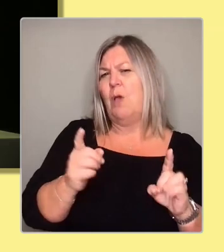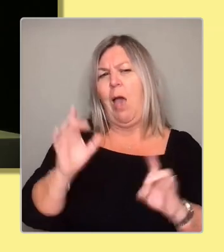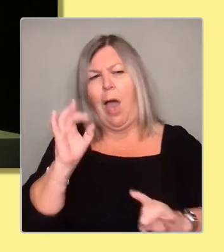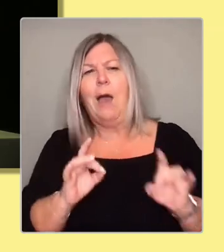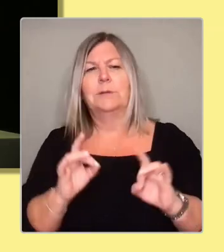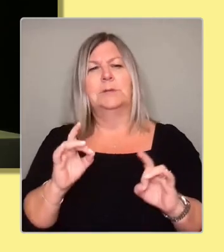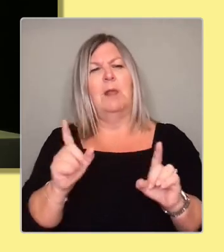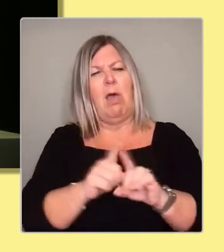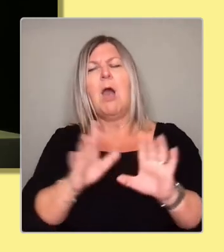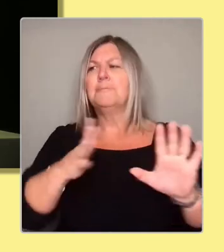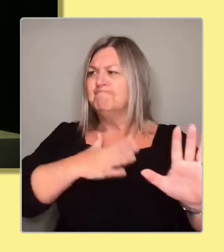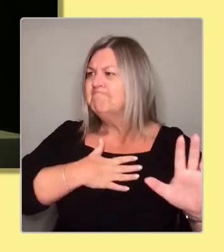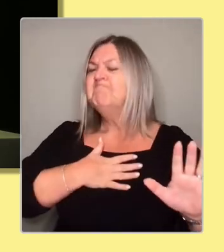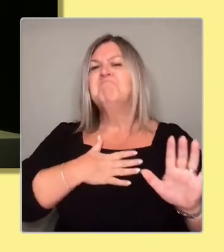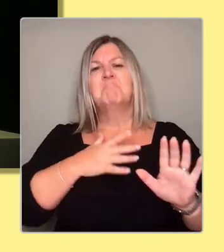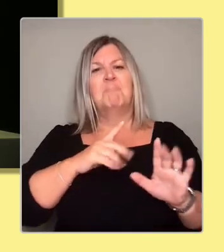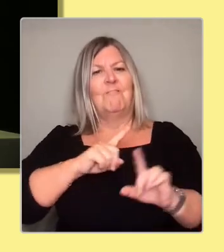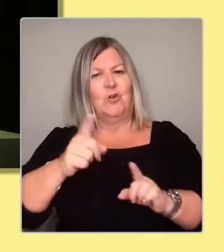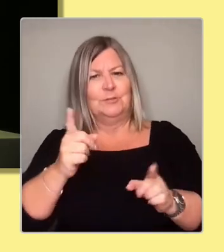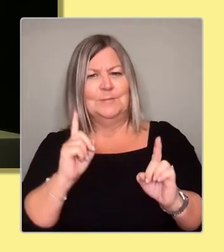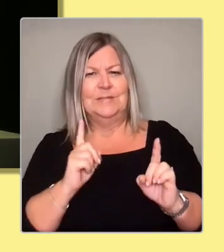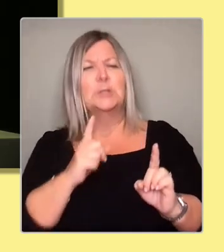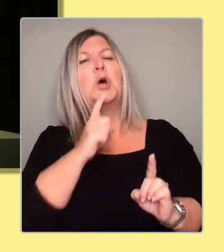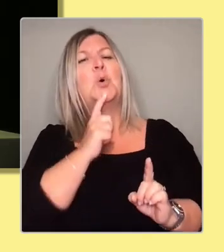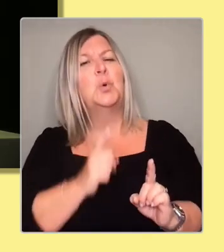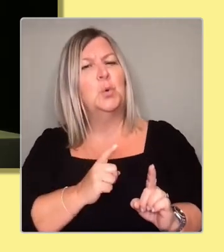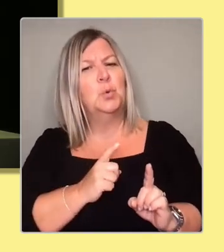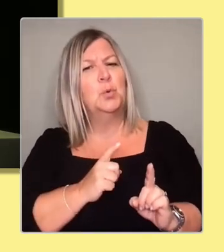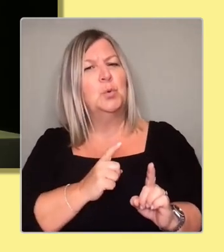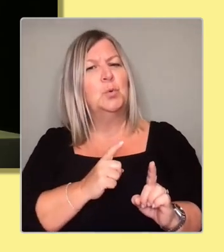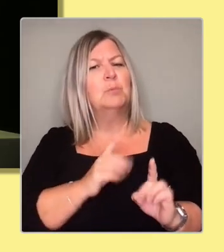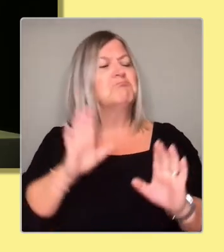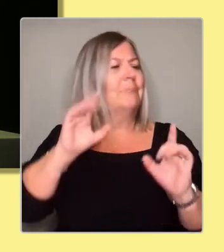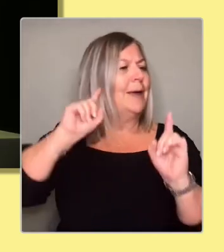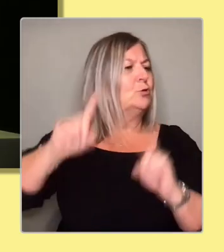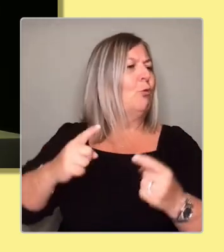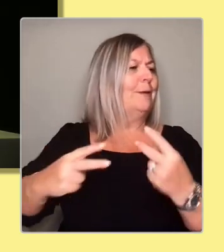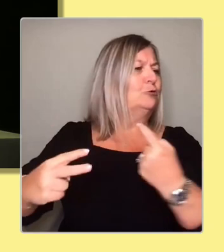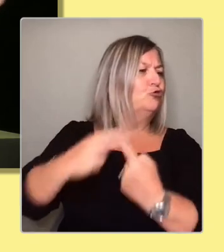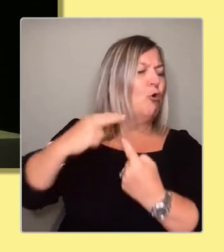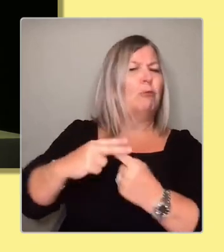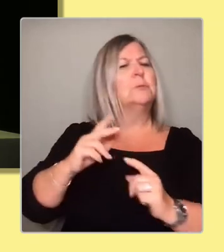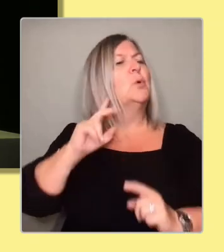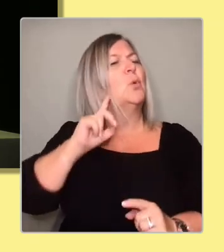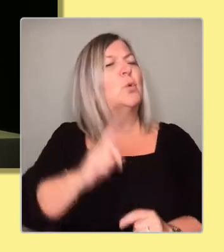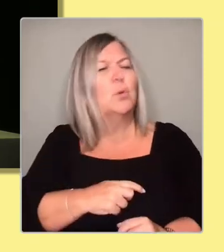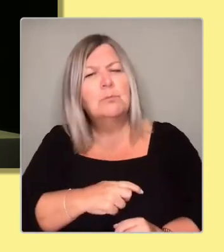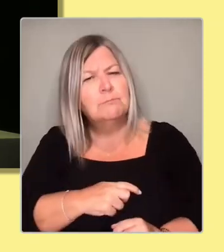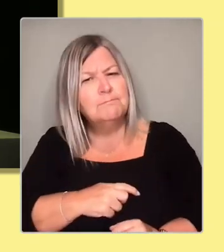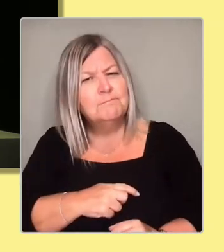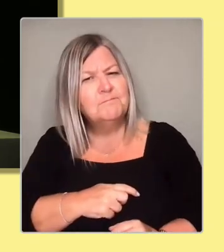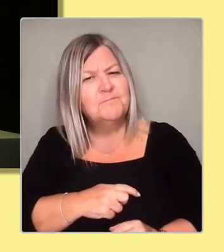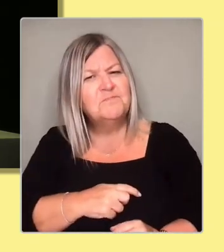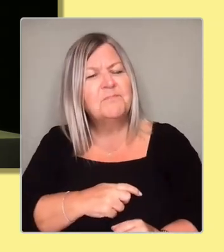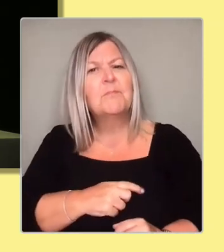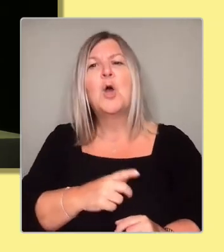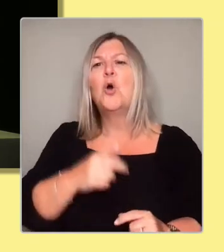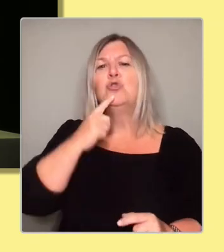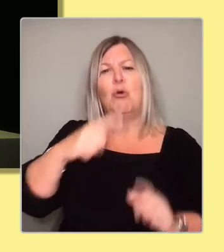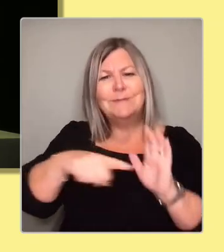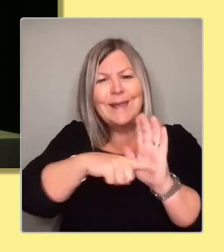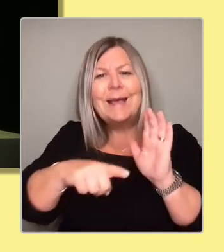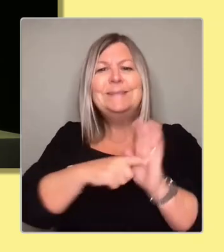is rising above it? Who is making sure that they don't cast dispersions on others? Who is it that's being